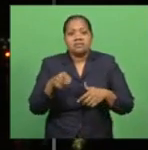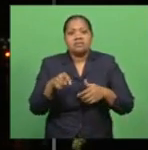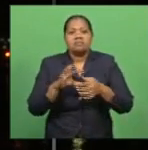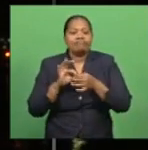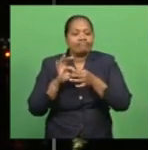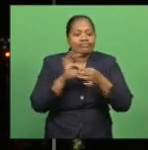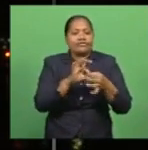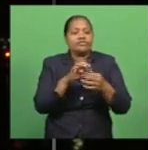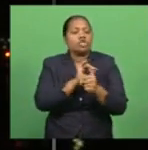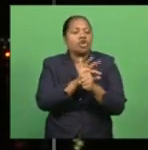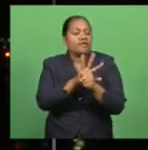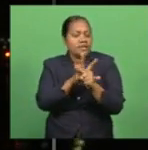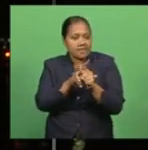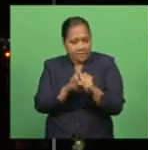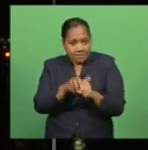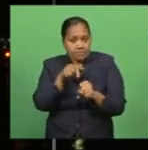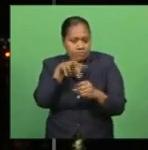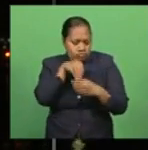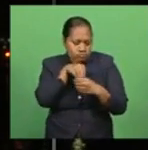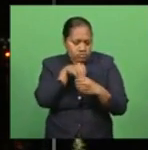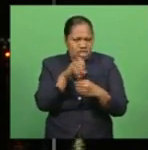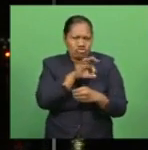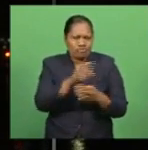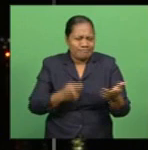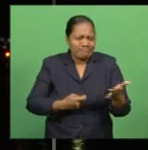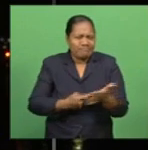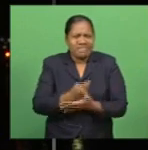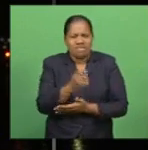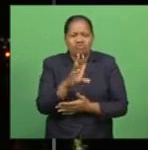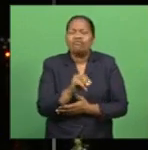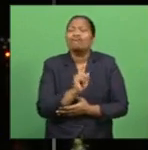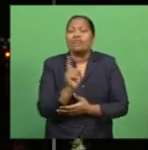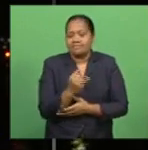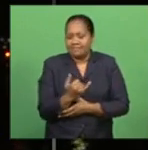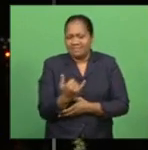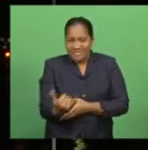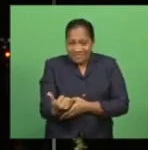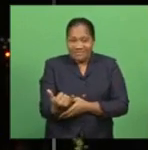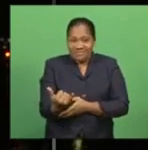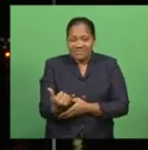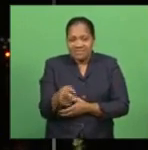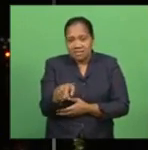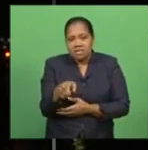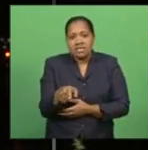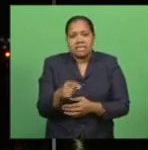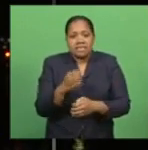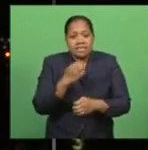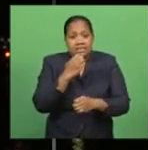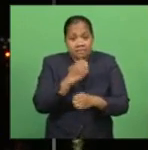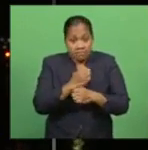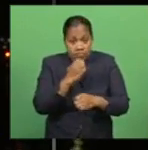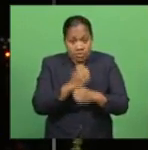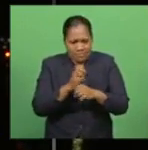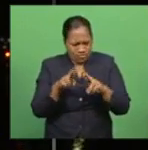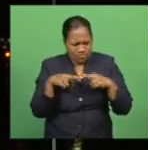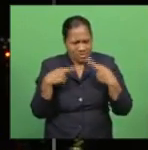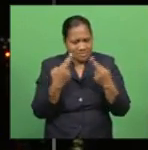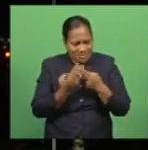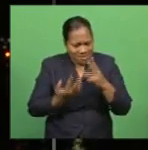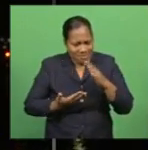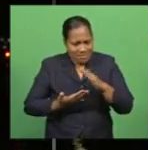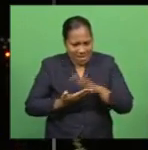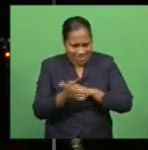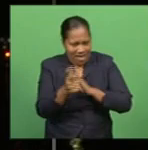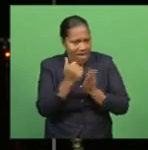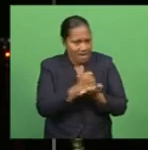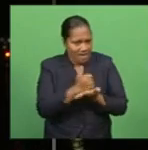COVID-19. These include non-payment of statutory leave entitlements and other entitlements under the Employment Relations